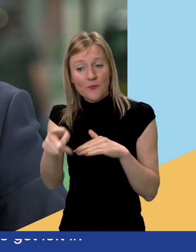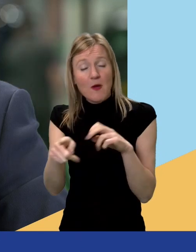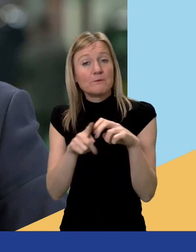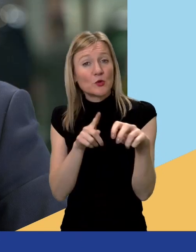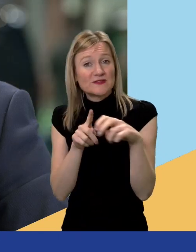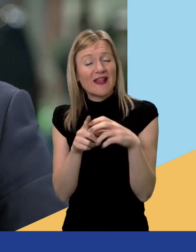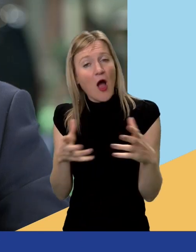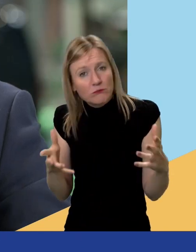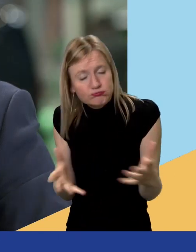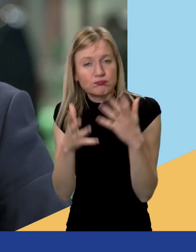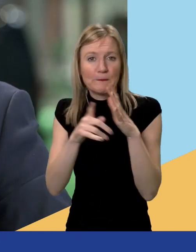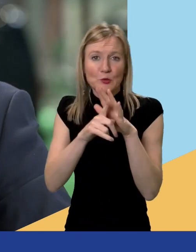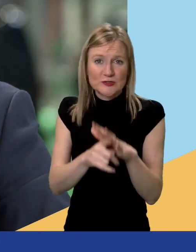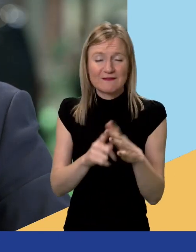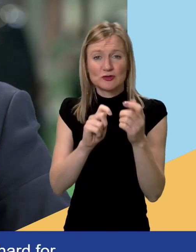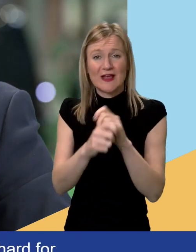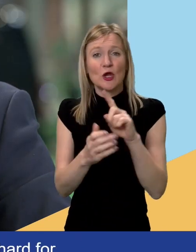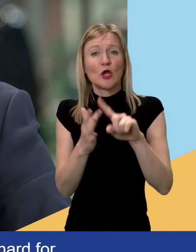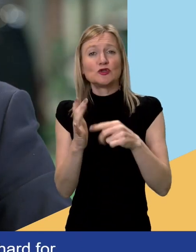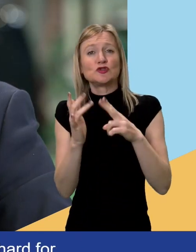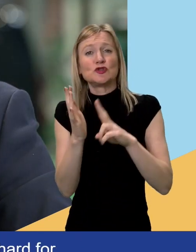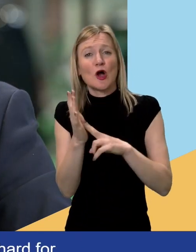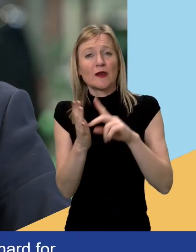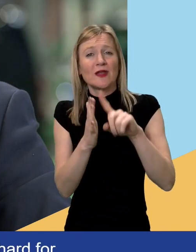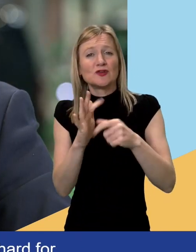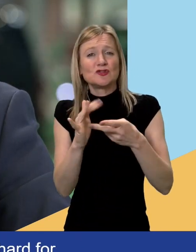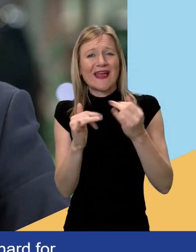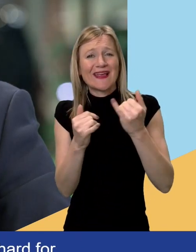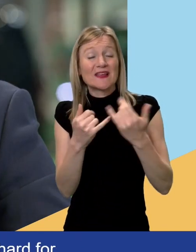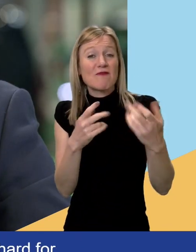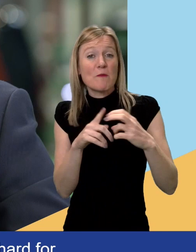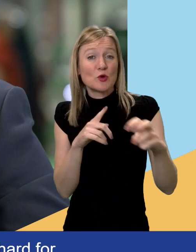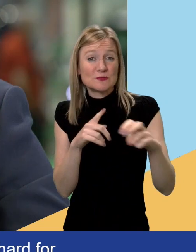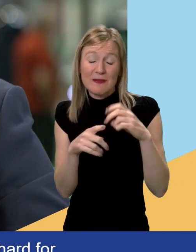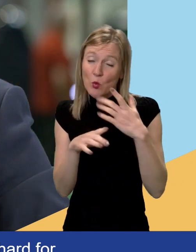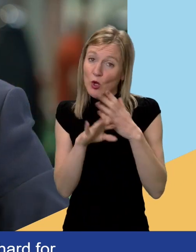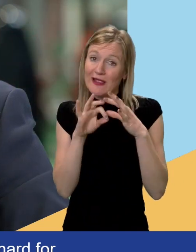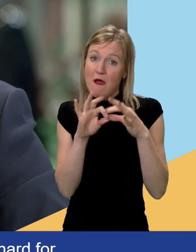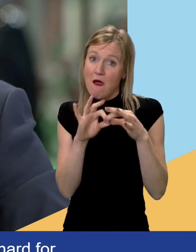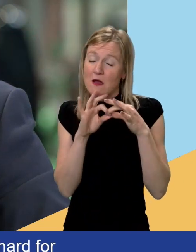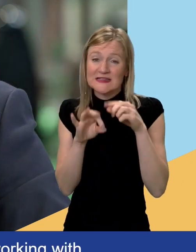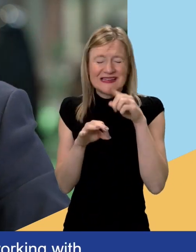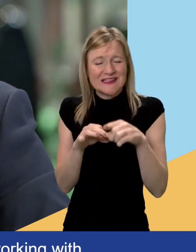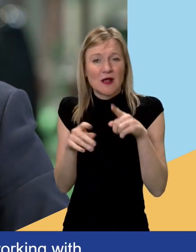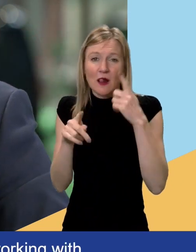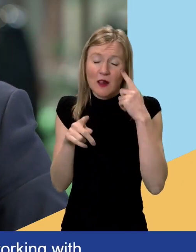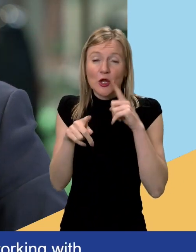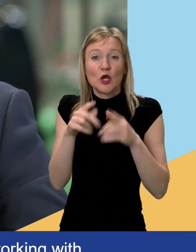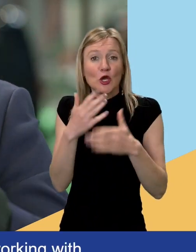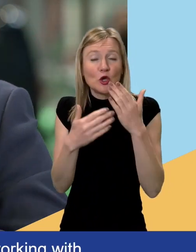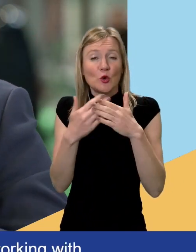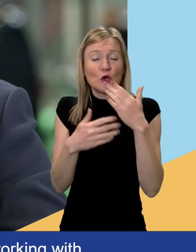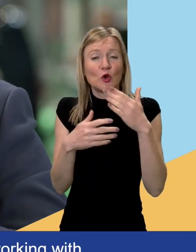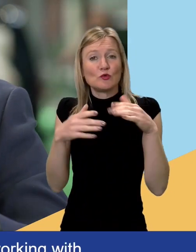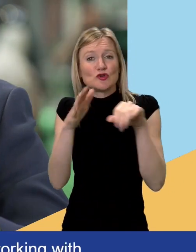change as well, really pushing hard. John Jenkins, we've been working with him closely from Motobility and he's trialing all sorts of new charging infrastructure, which is great.